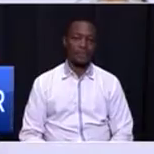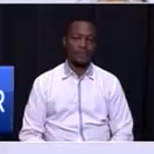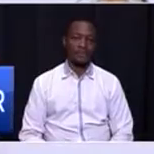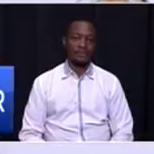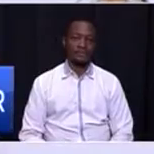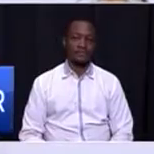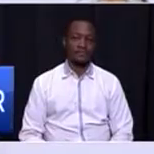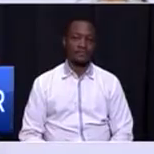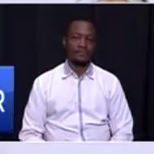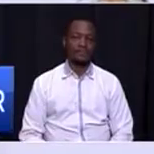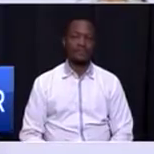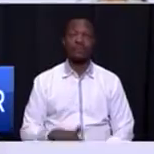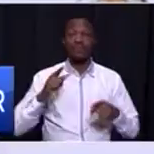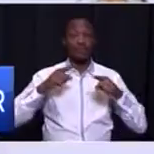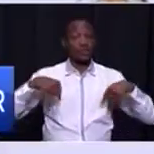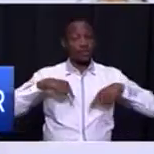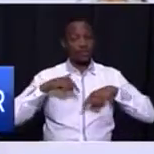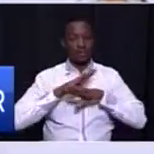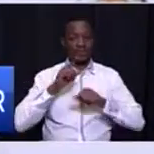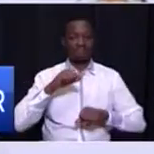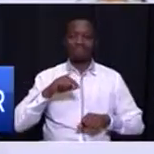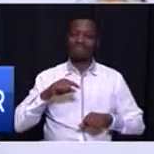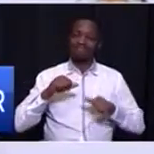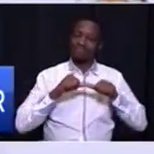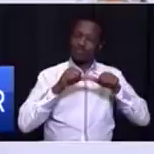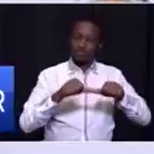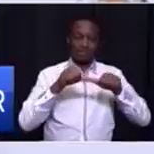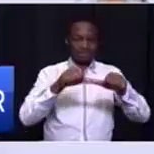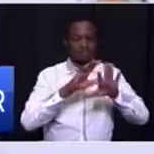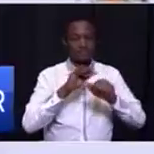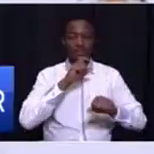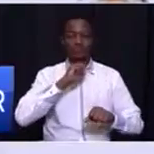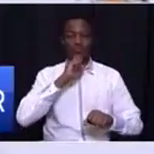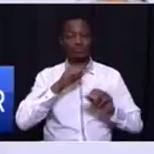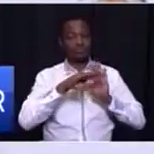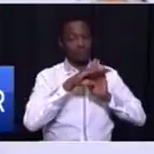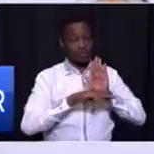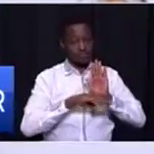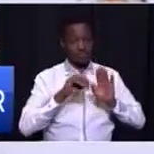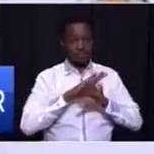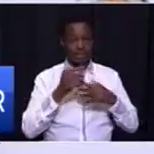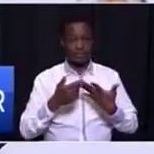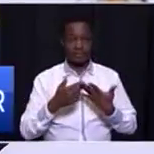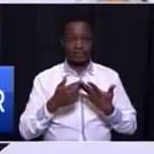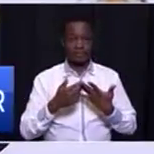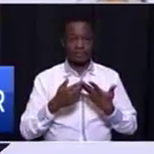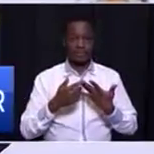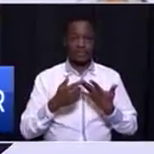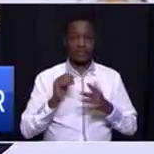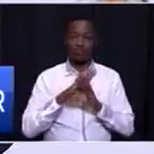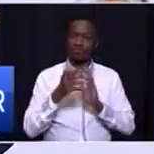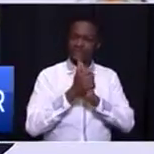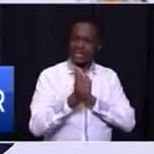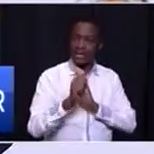We will continue to use our program of Tinti Million to skill